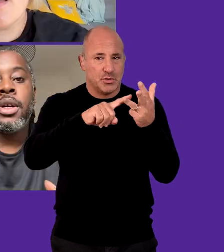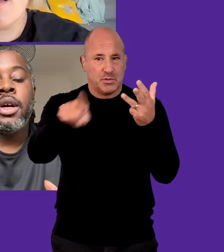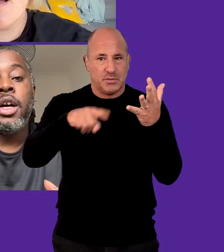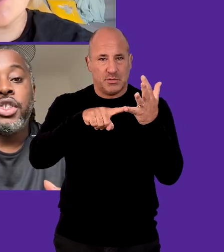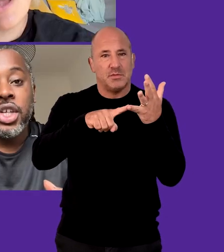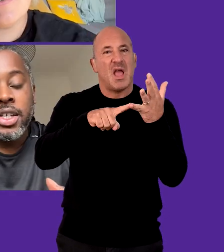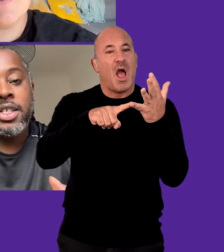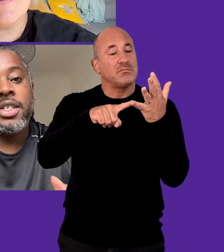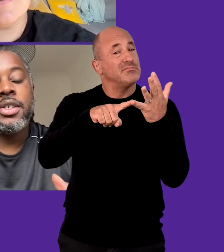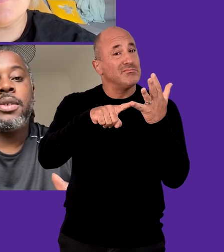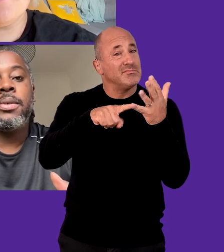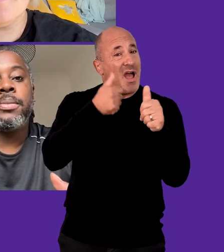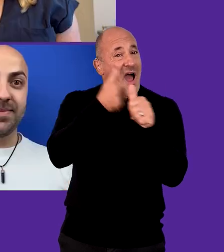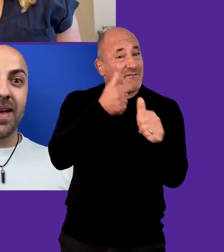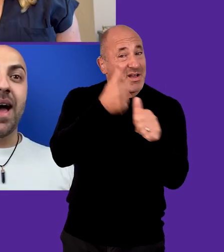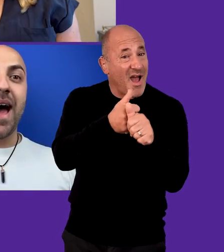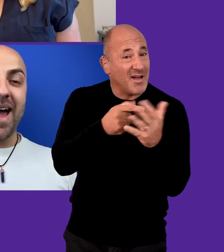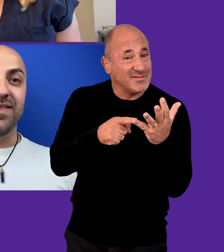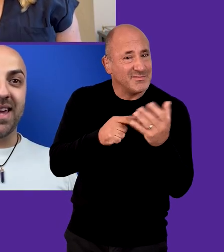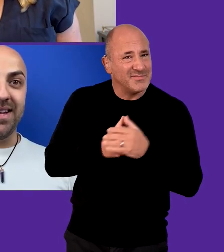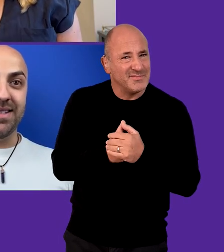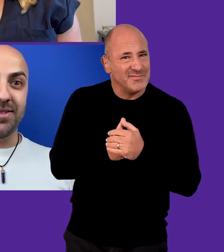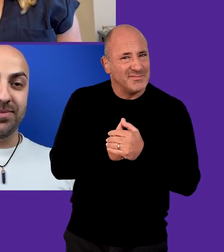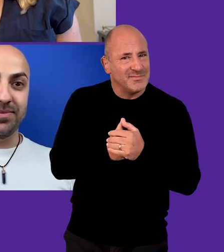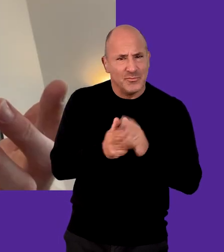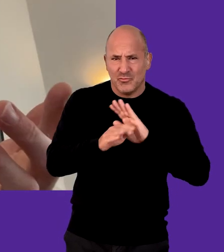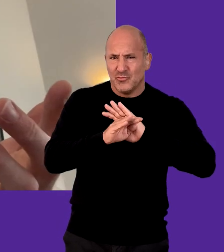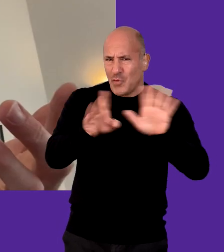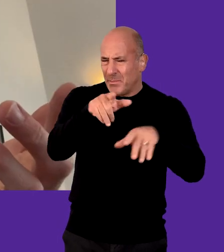Assess Adjust Assess Sarice Christmas Facility arguments